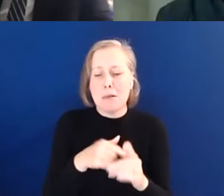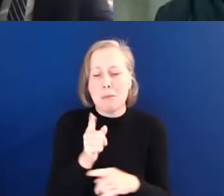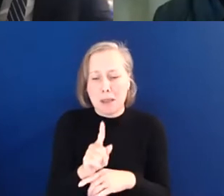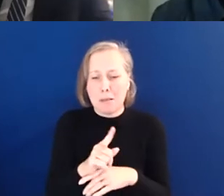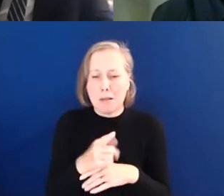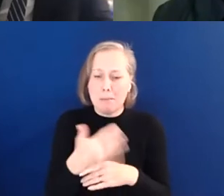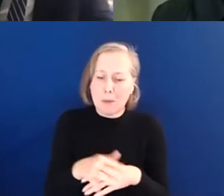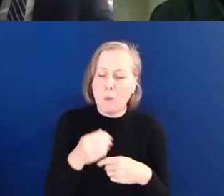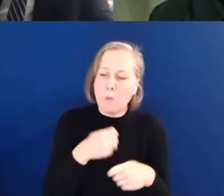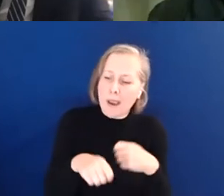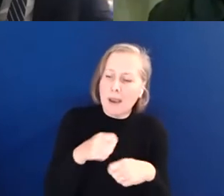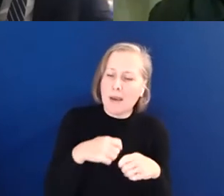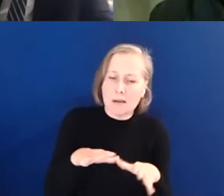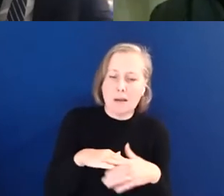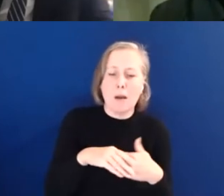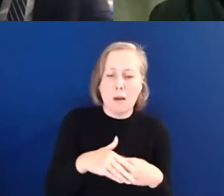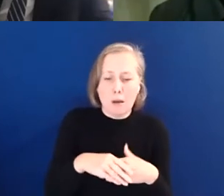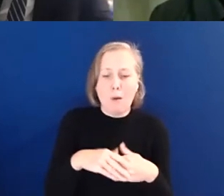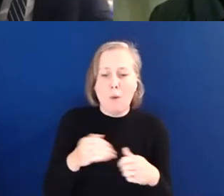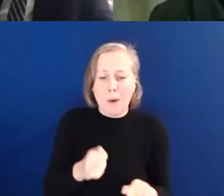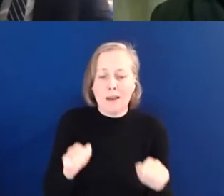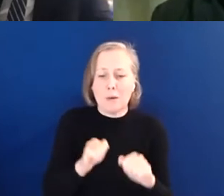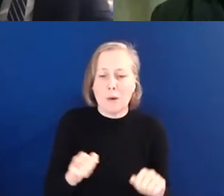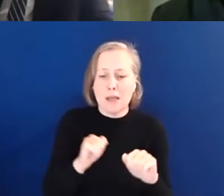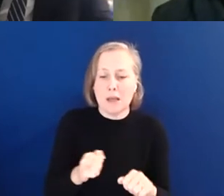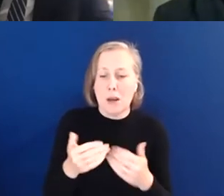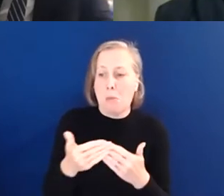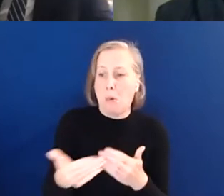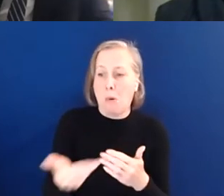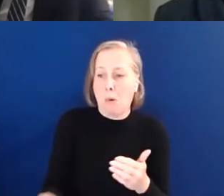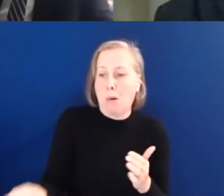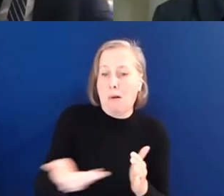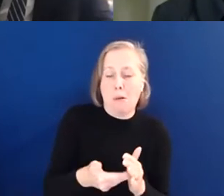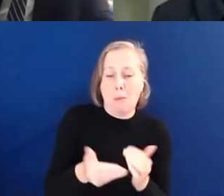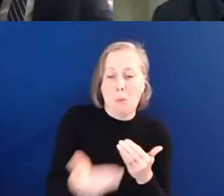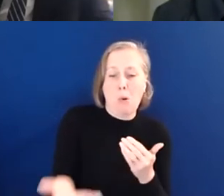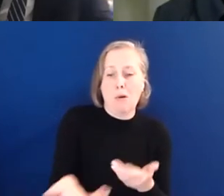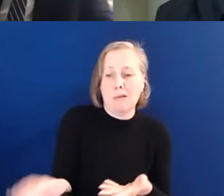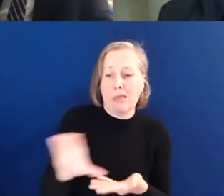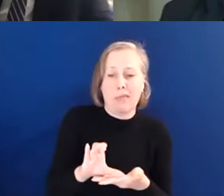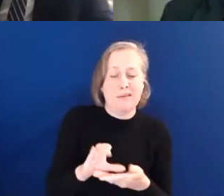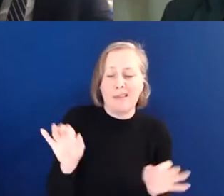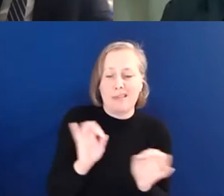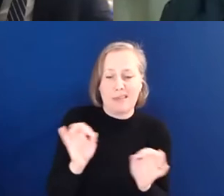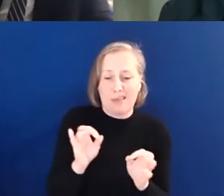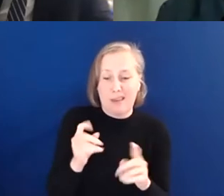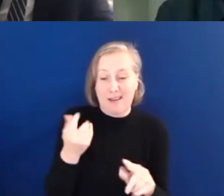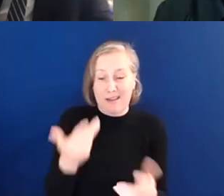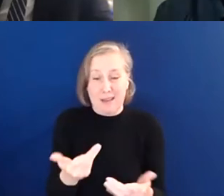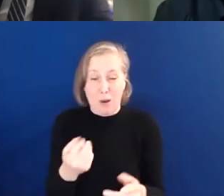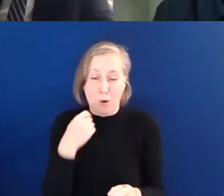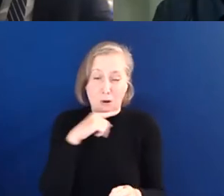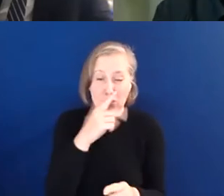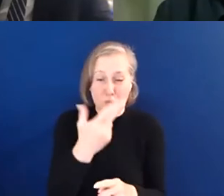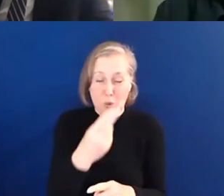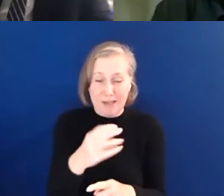strategy that has met that hadn't kind of more than what this one included more meat on its bones. And despite being 120 pages long,